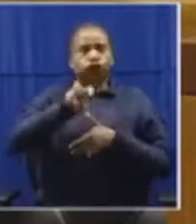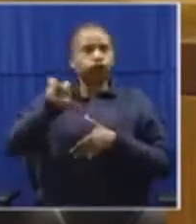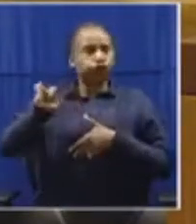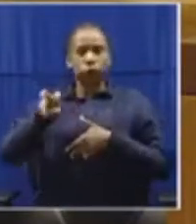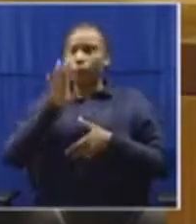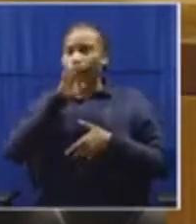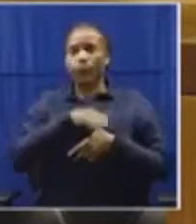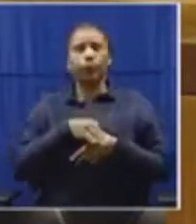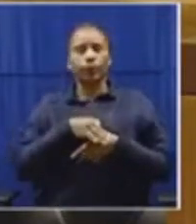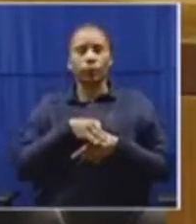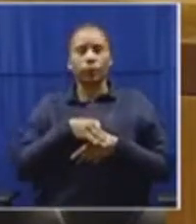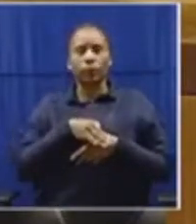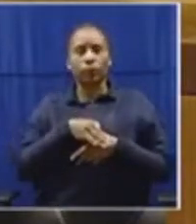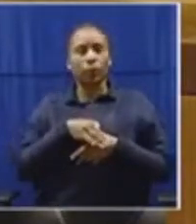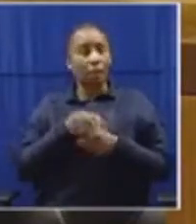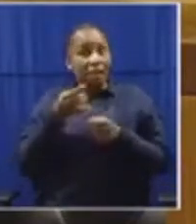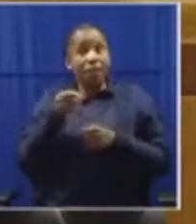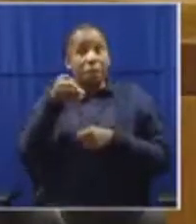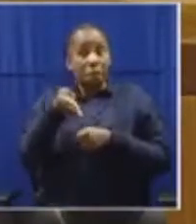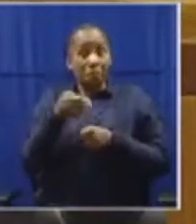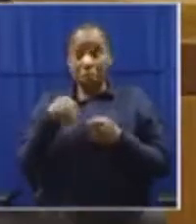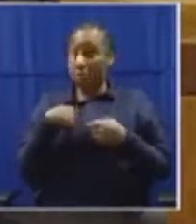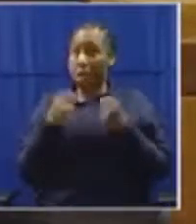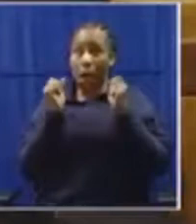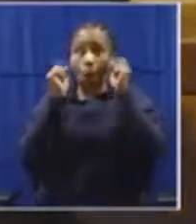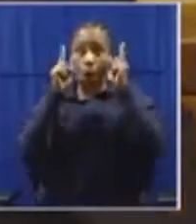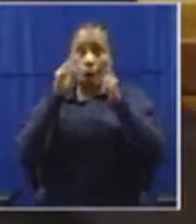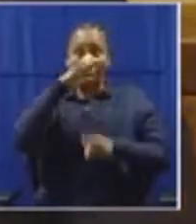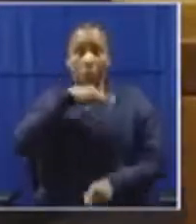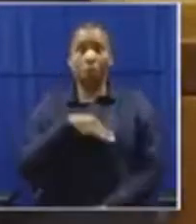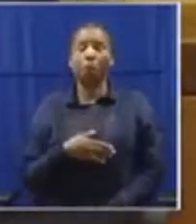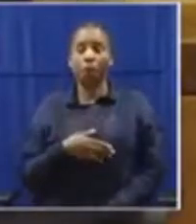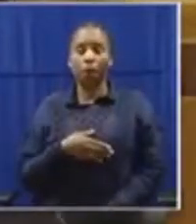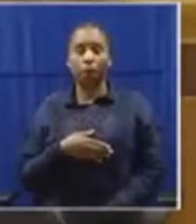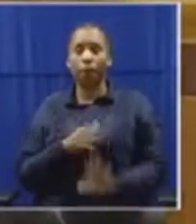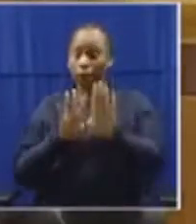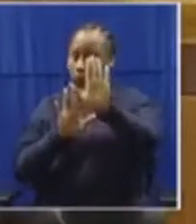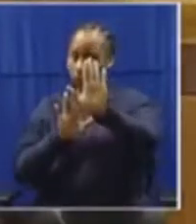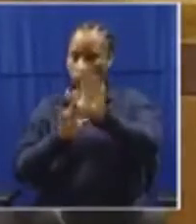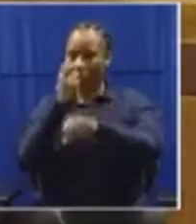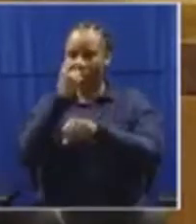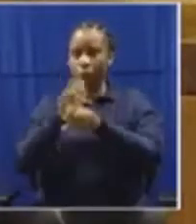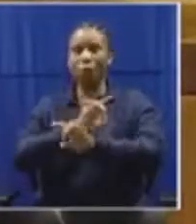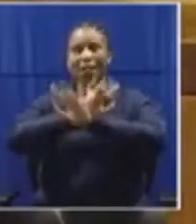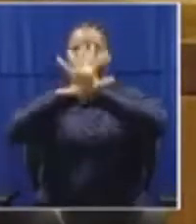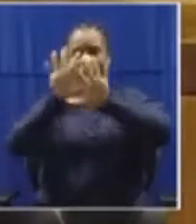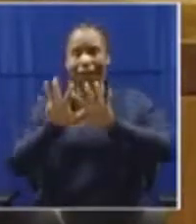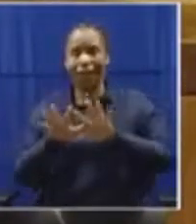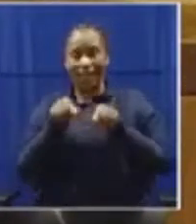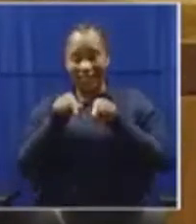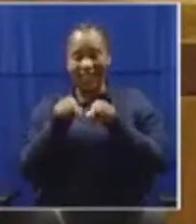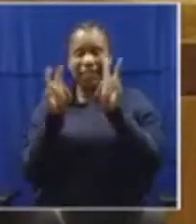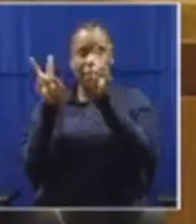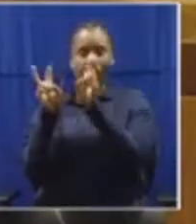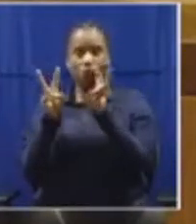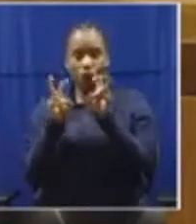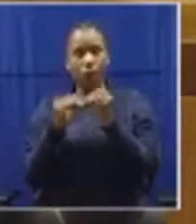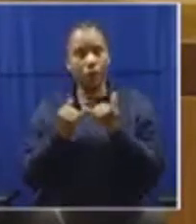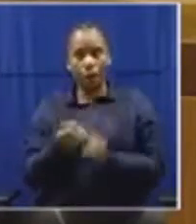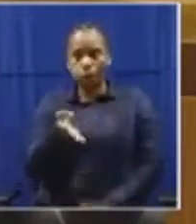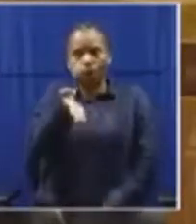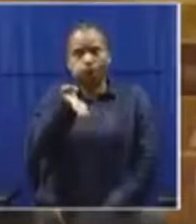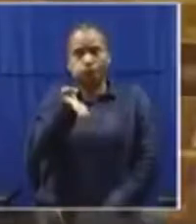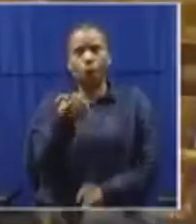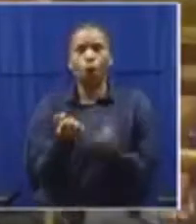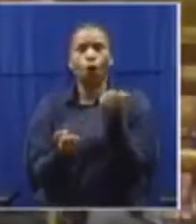I am not aware of them. Now, this matter, let me be clear, this matter is now before our courts.